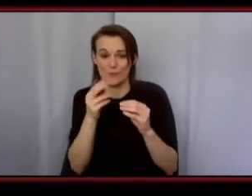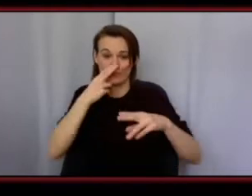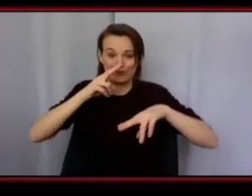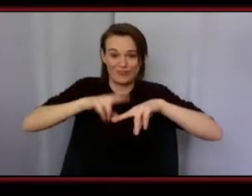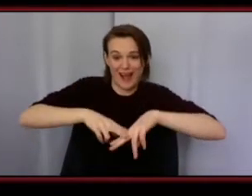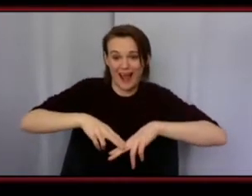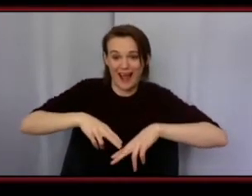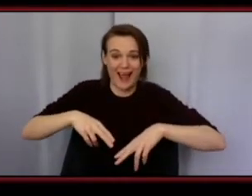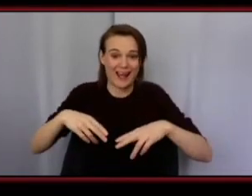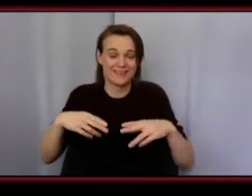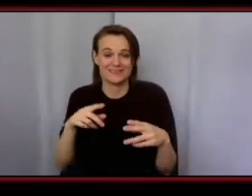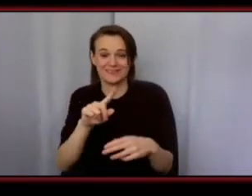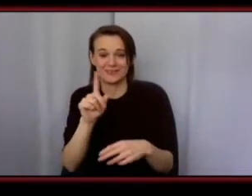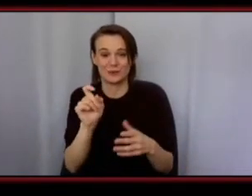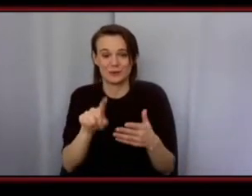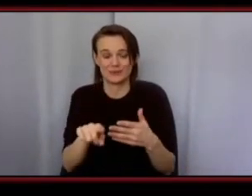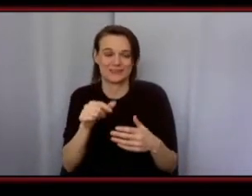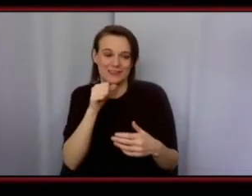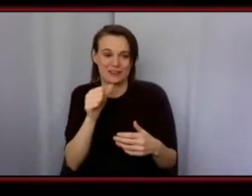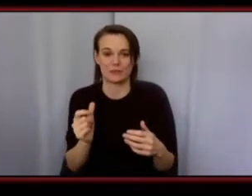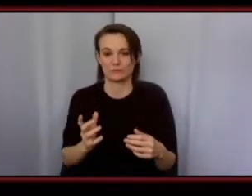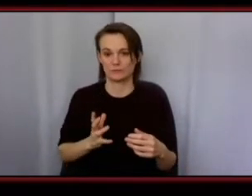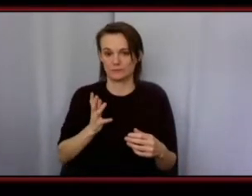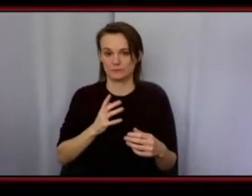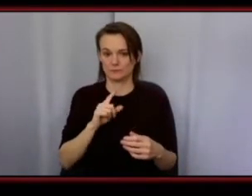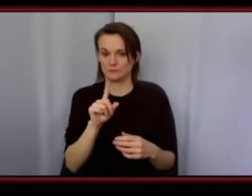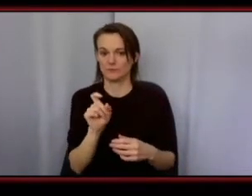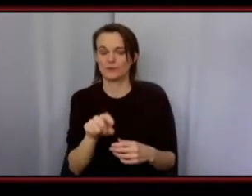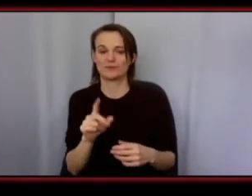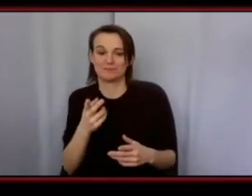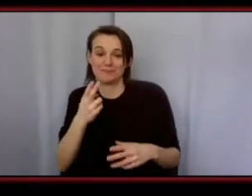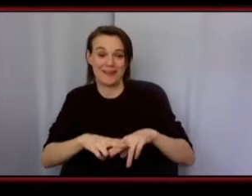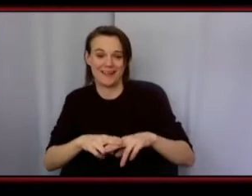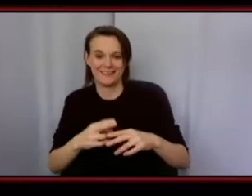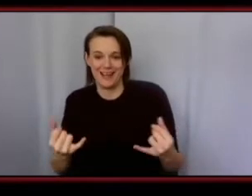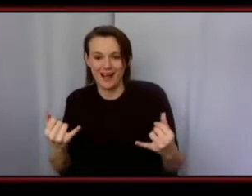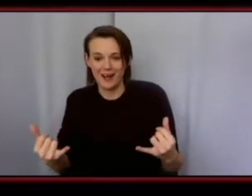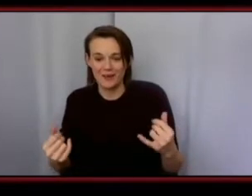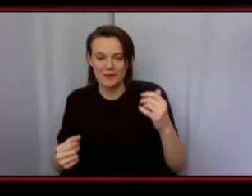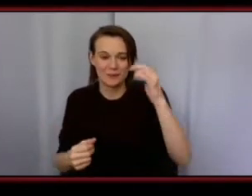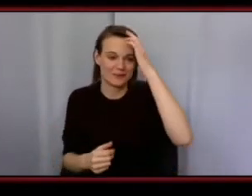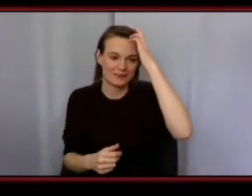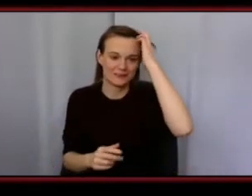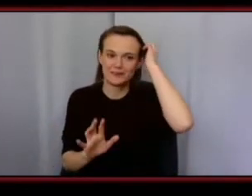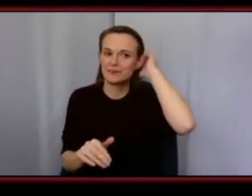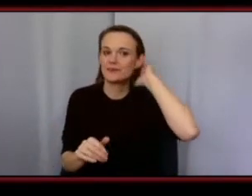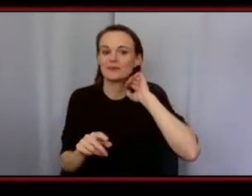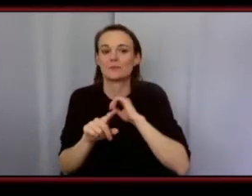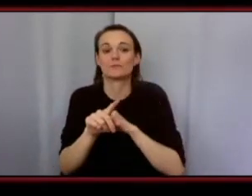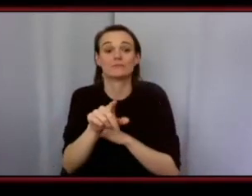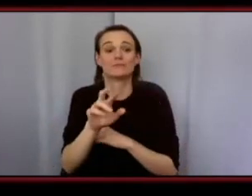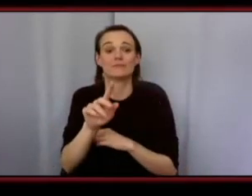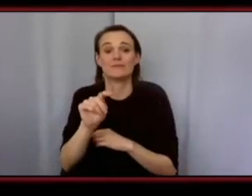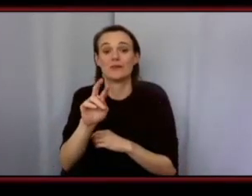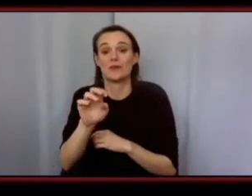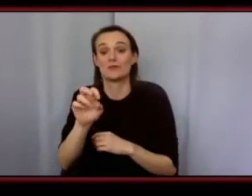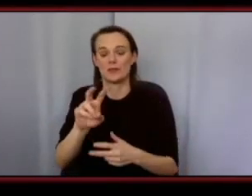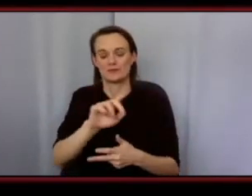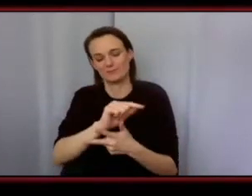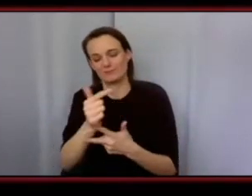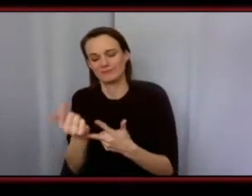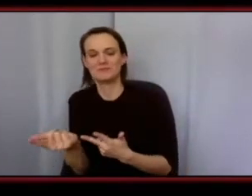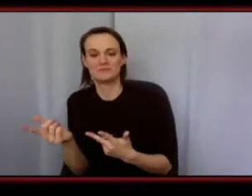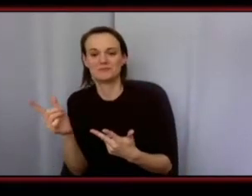for you guys as opposed to you know the more formal um so i'll start you know i'll start the same way with you trev and then go to